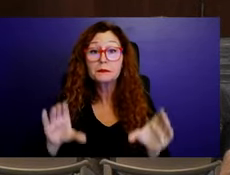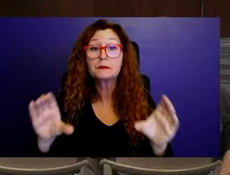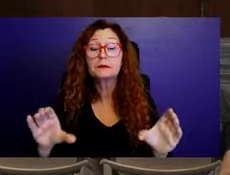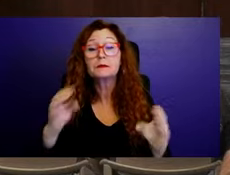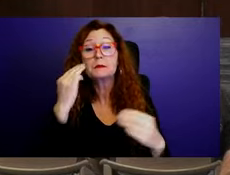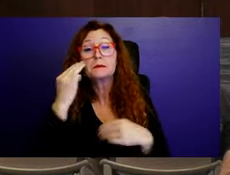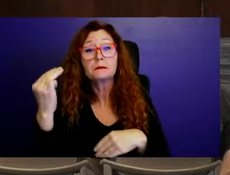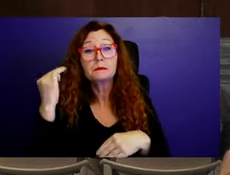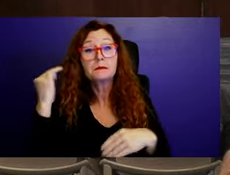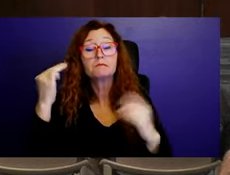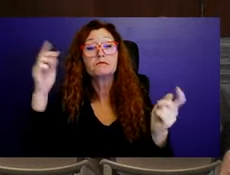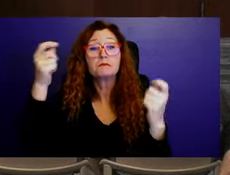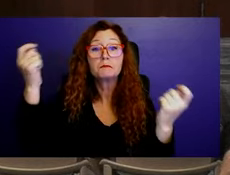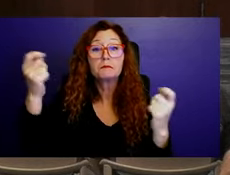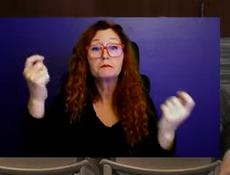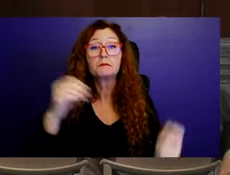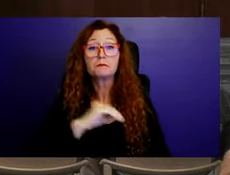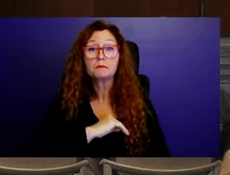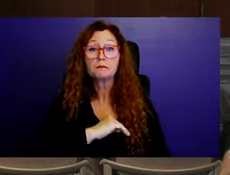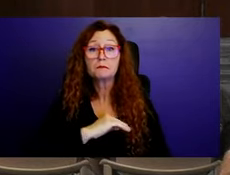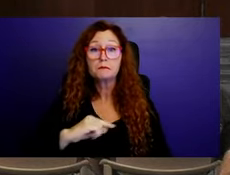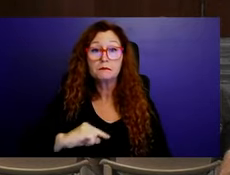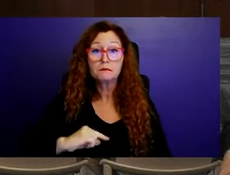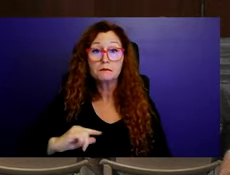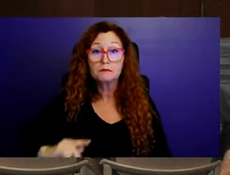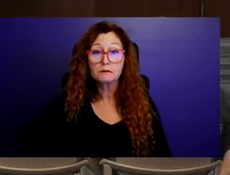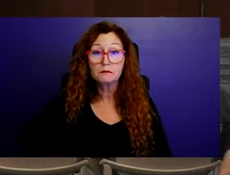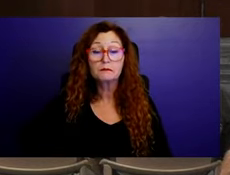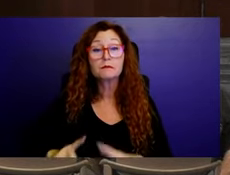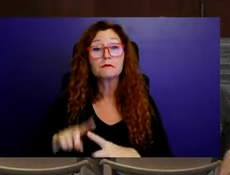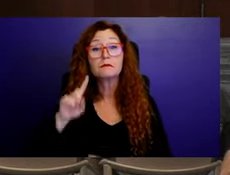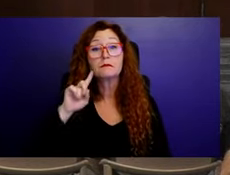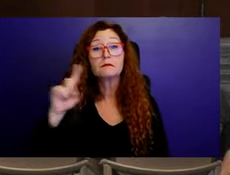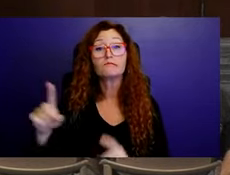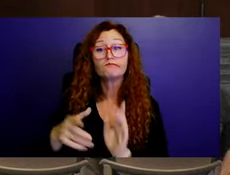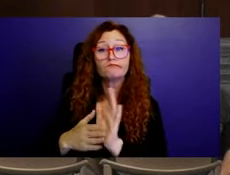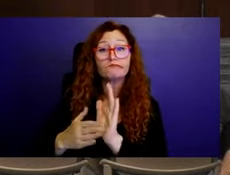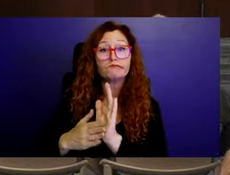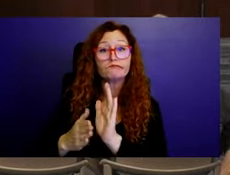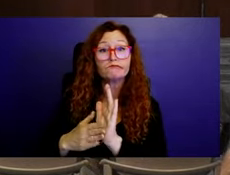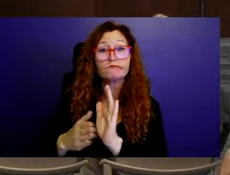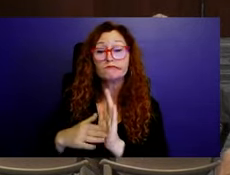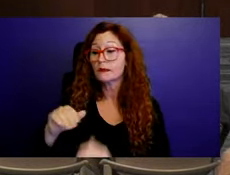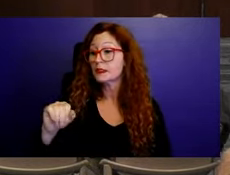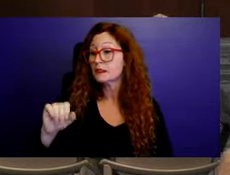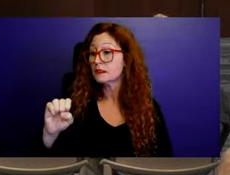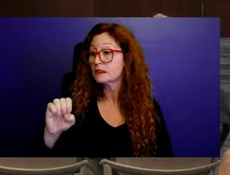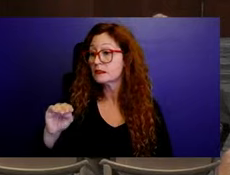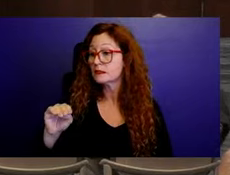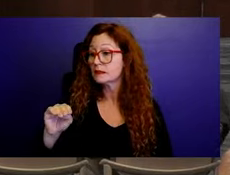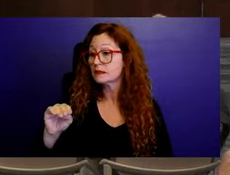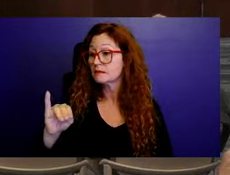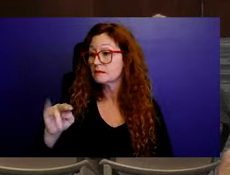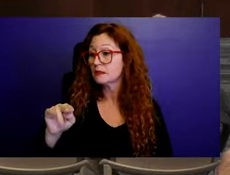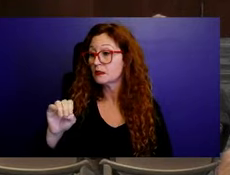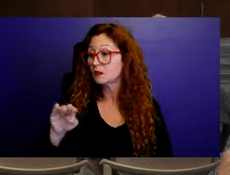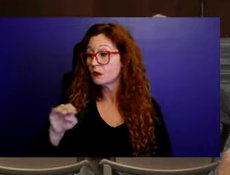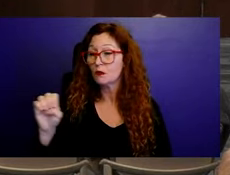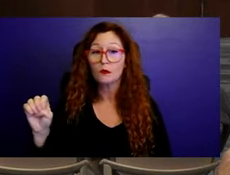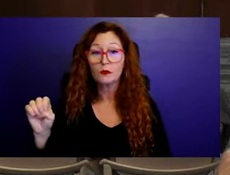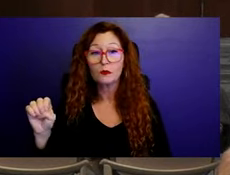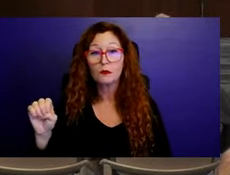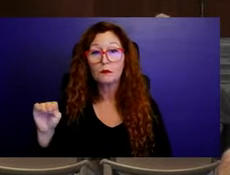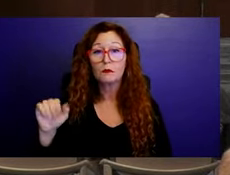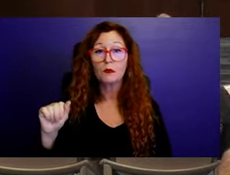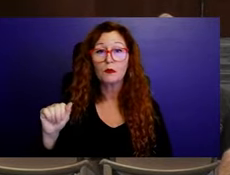will give special recognition to the Seminole Maroon ancestral presence here in Palm Beach County, and whereas the Heart of Boyne Neighborhood